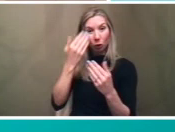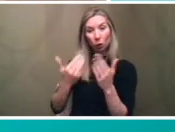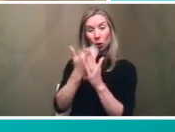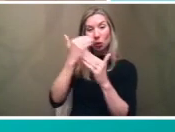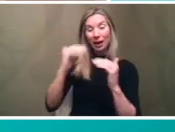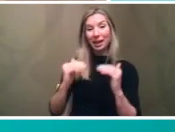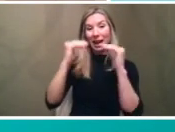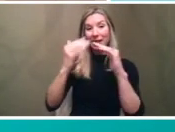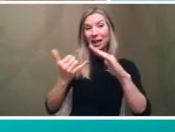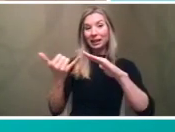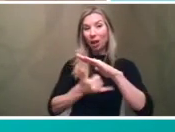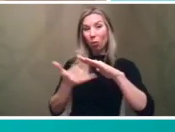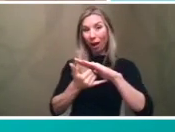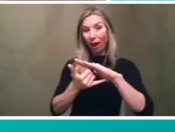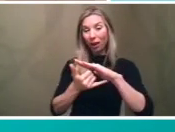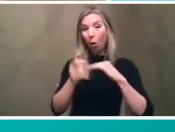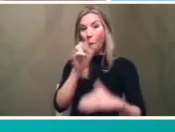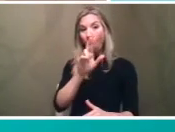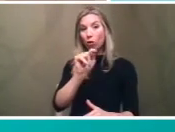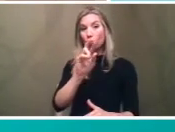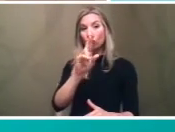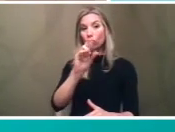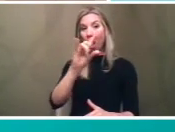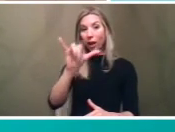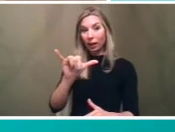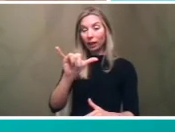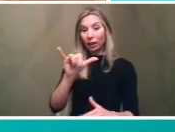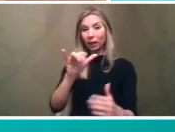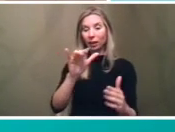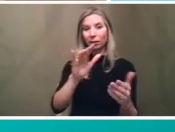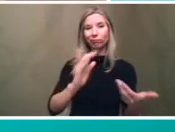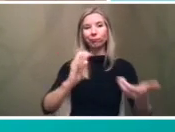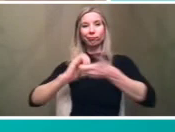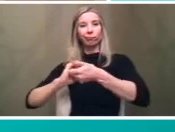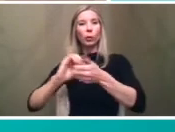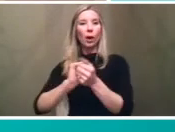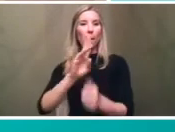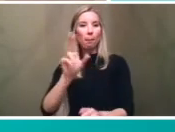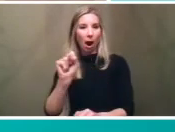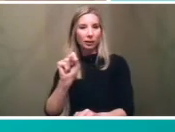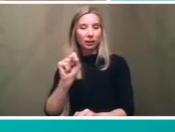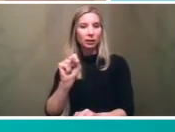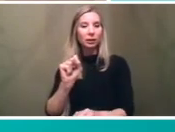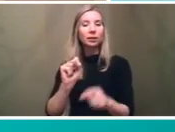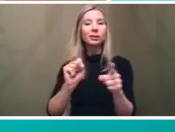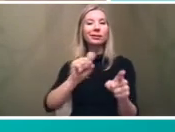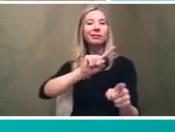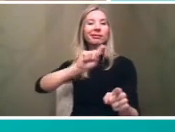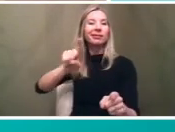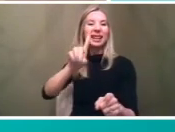ground or trolley service to complement these efforts all right so i think i'm going to pass that to dan yeah yeah